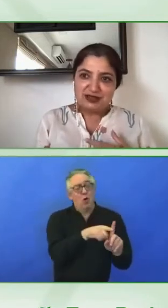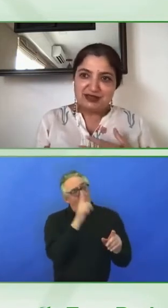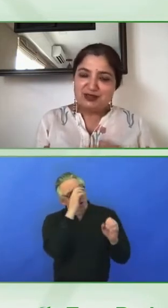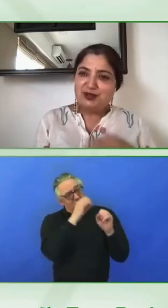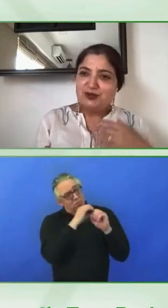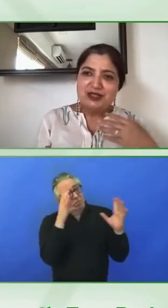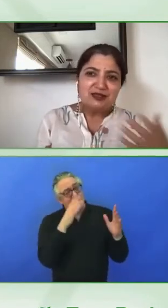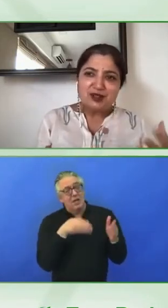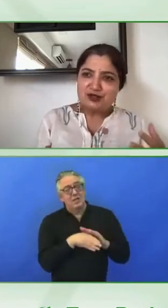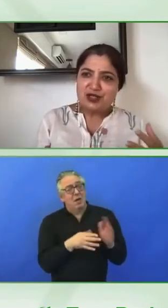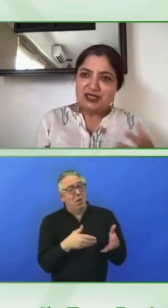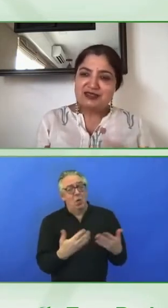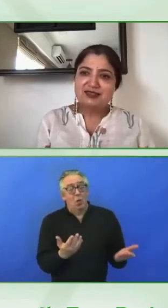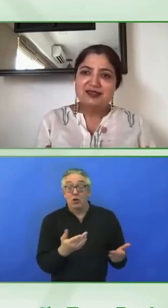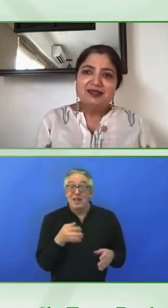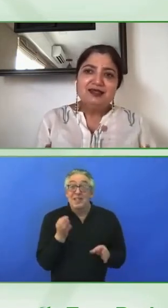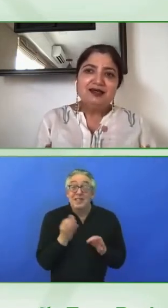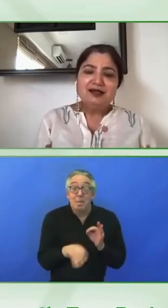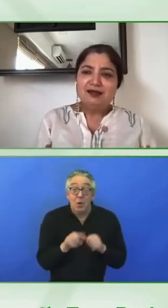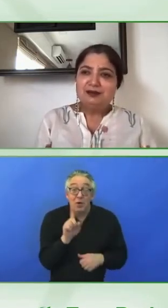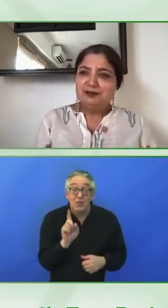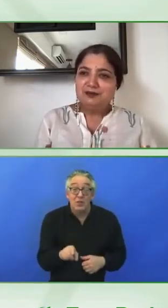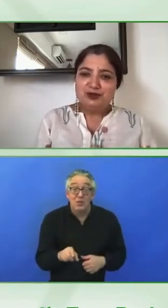questions, know, color contrast.